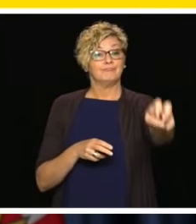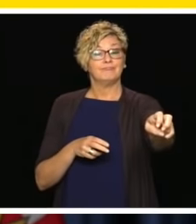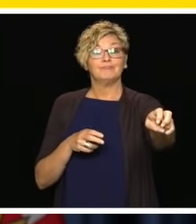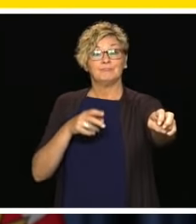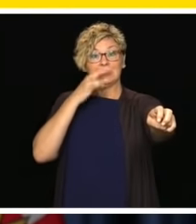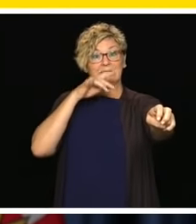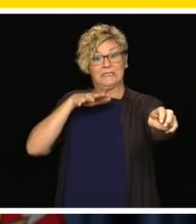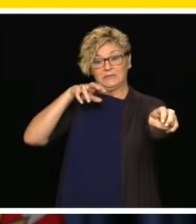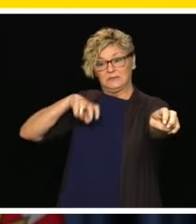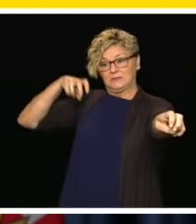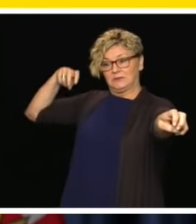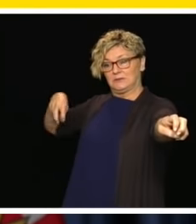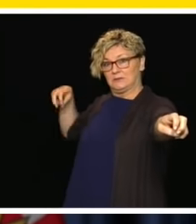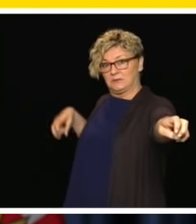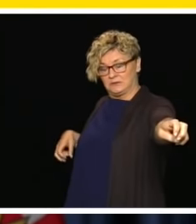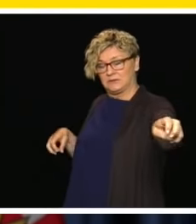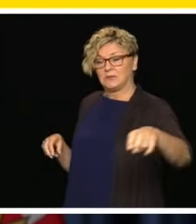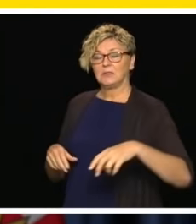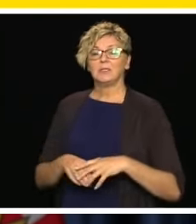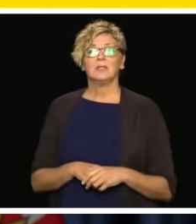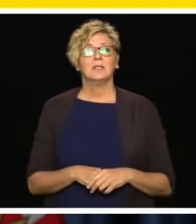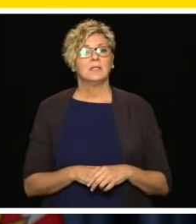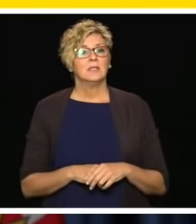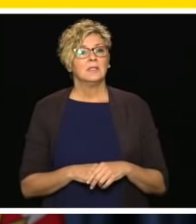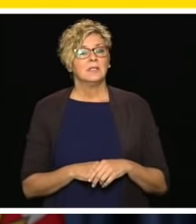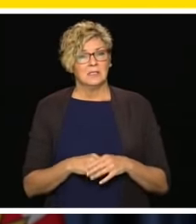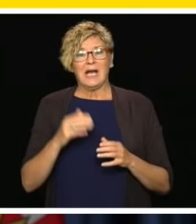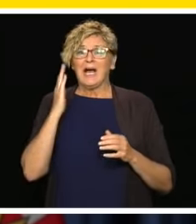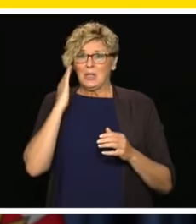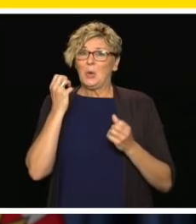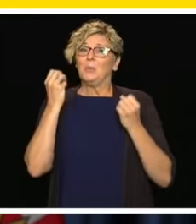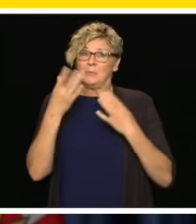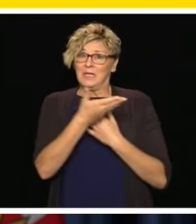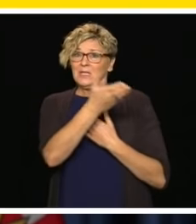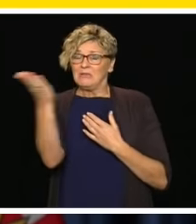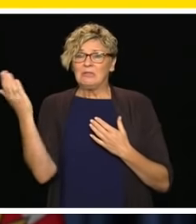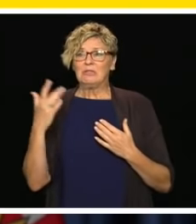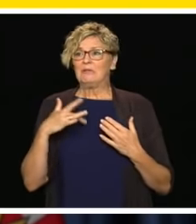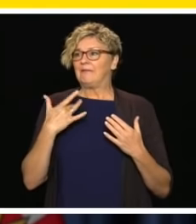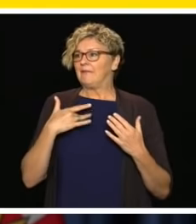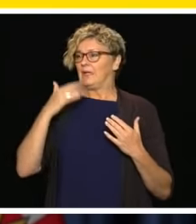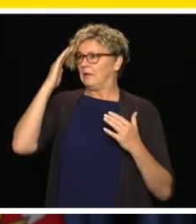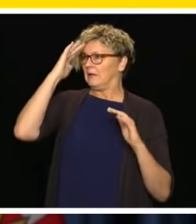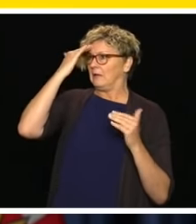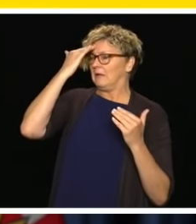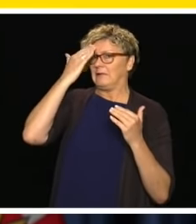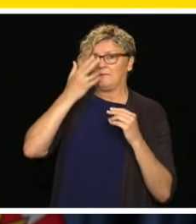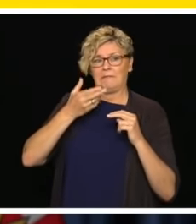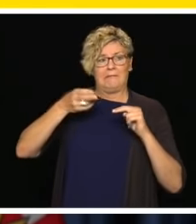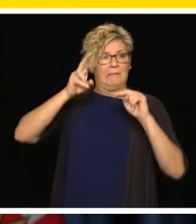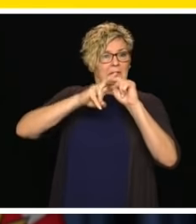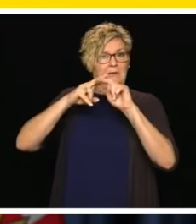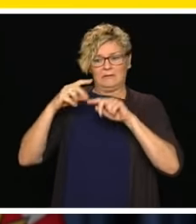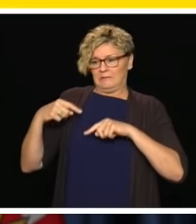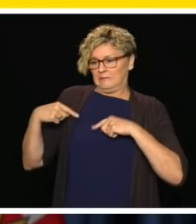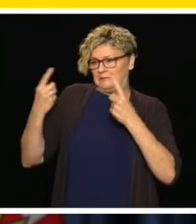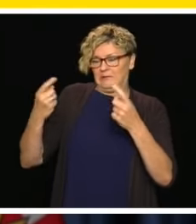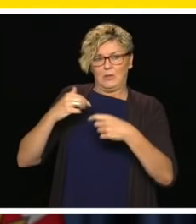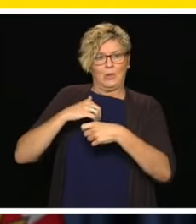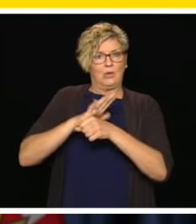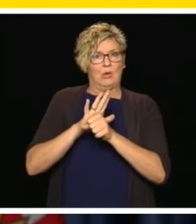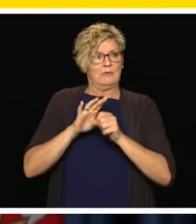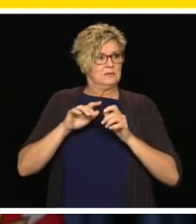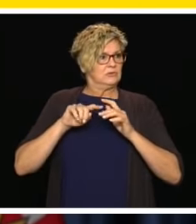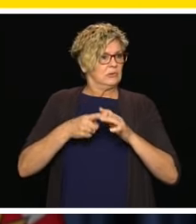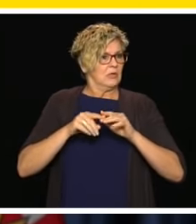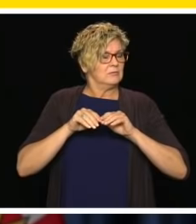remember that a lot of young people returning to school with will have experienced stress and anxiety in their lives as a of this pandemic. And it is important kids receive this type